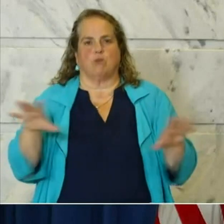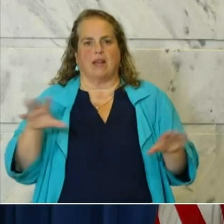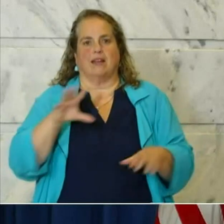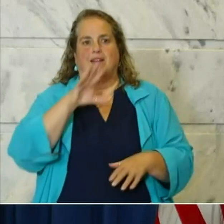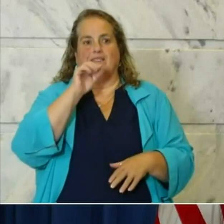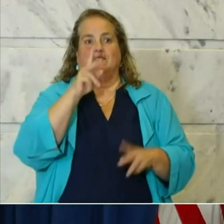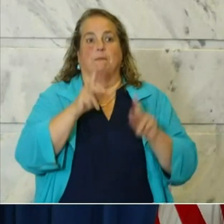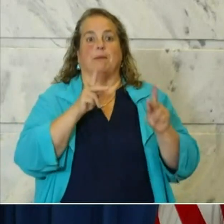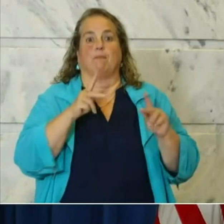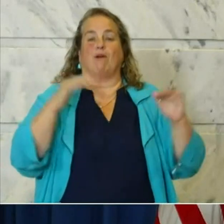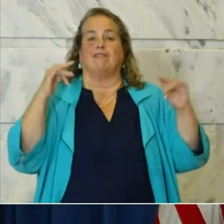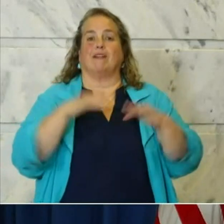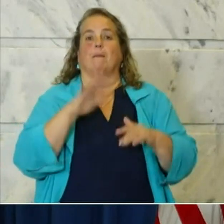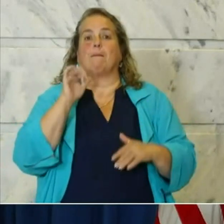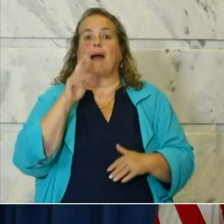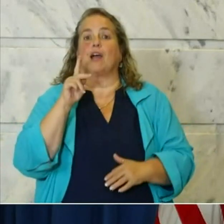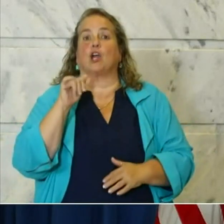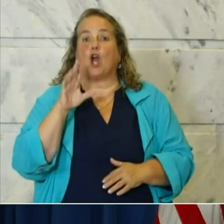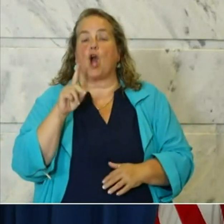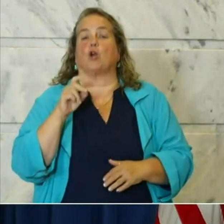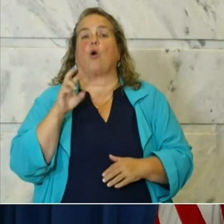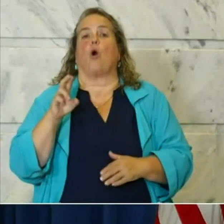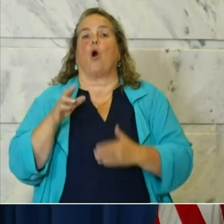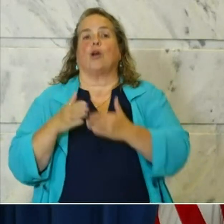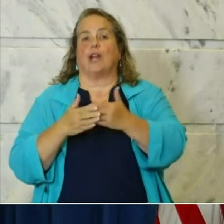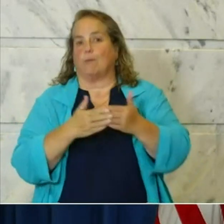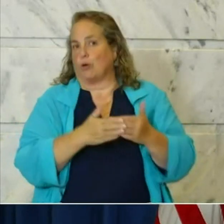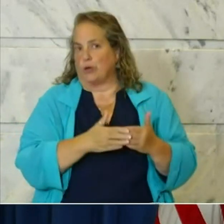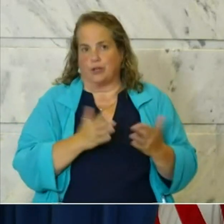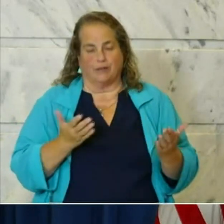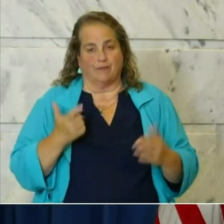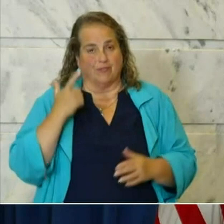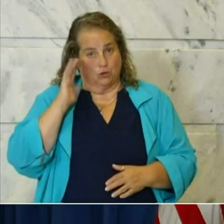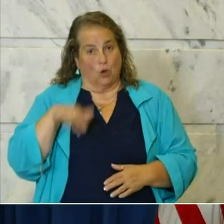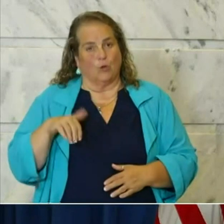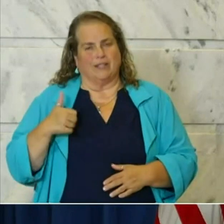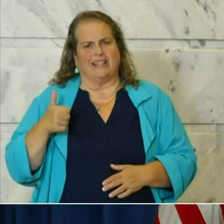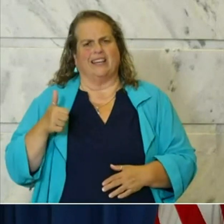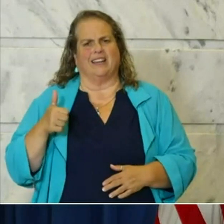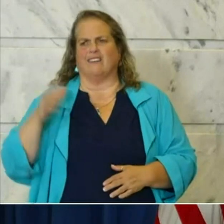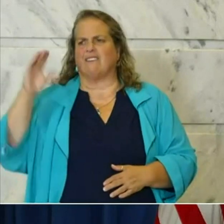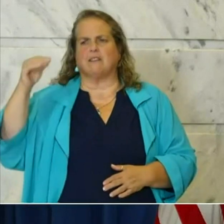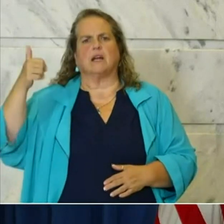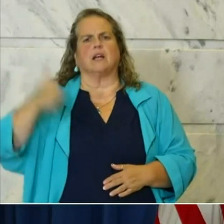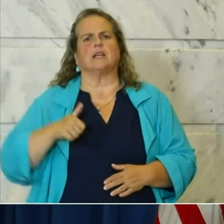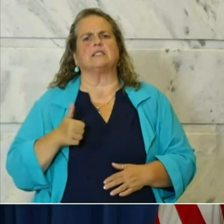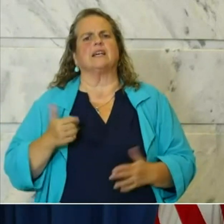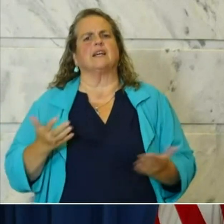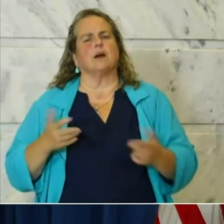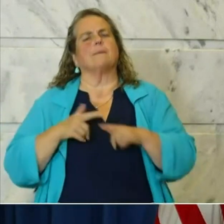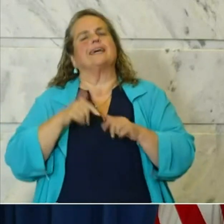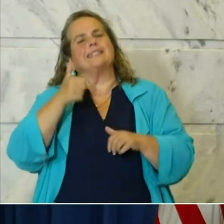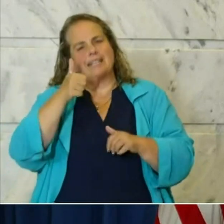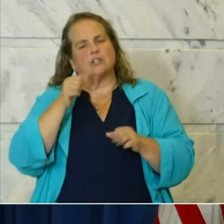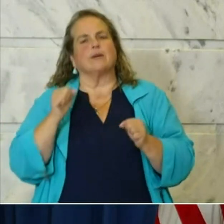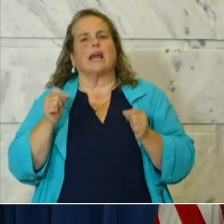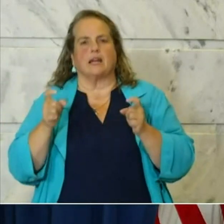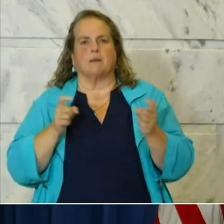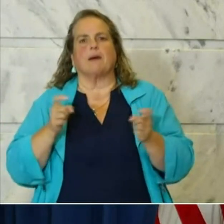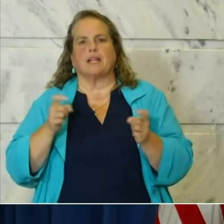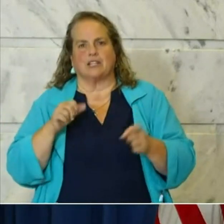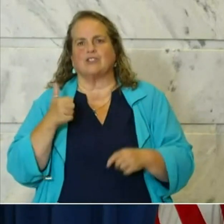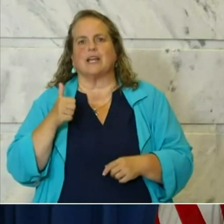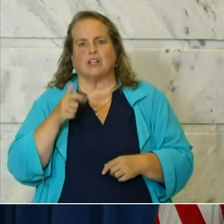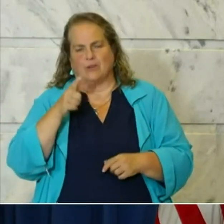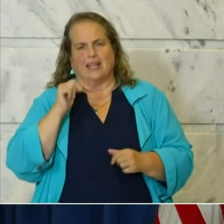somebody's backyard or in their neighborhood. Now I know 10 is different, but 10 is much more manageable. It can contain the